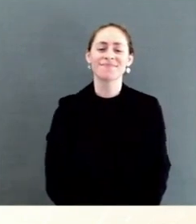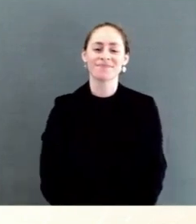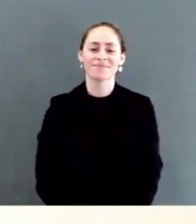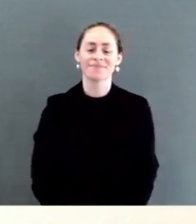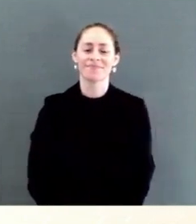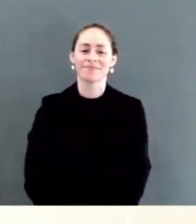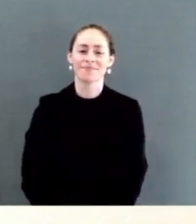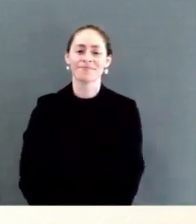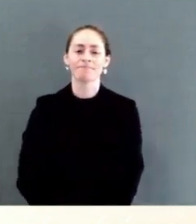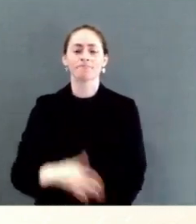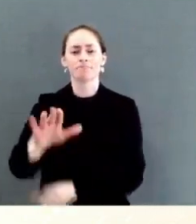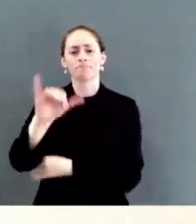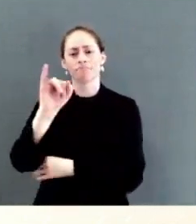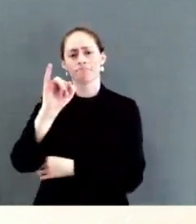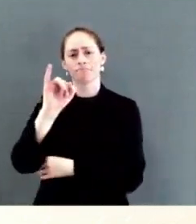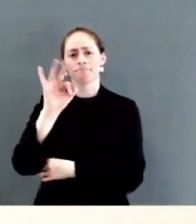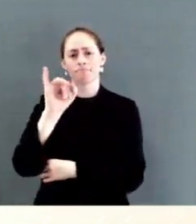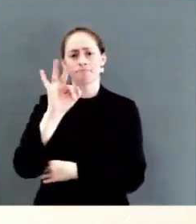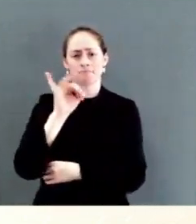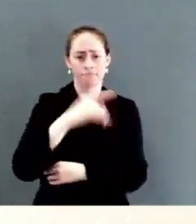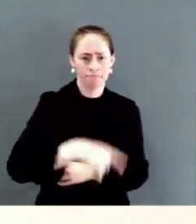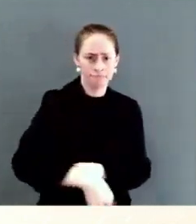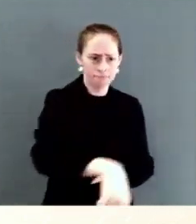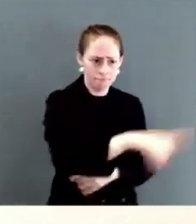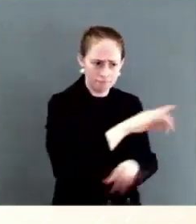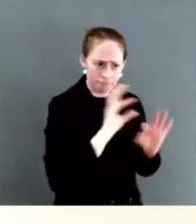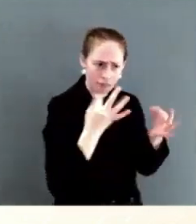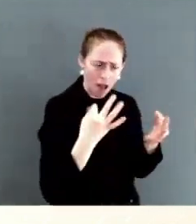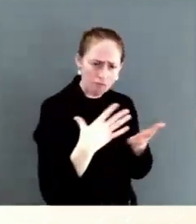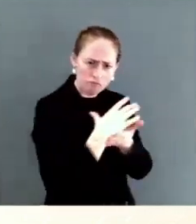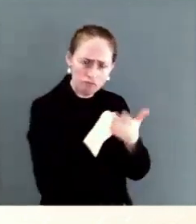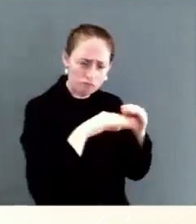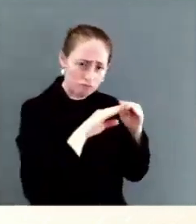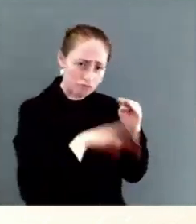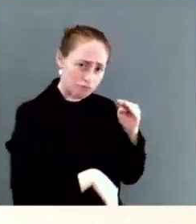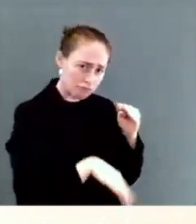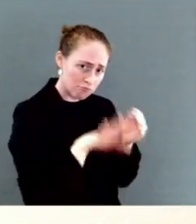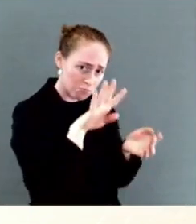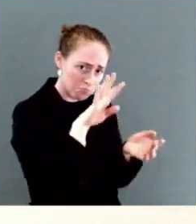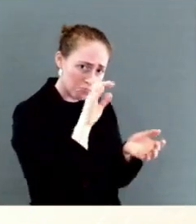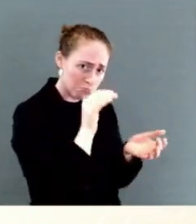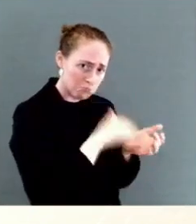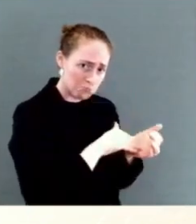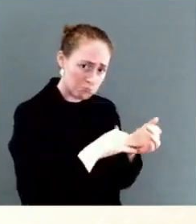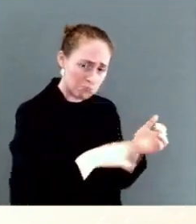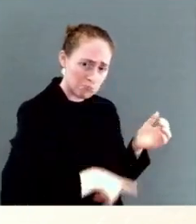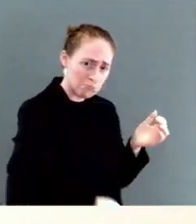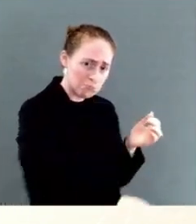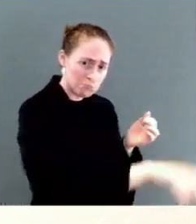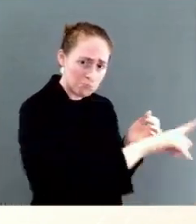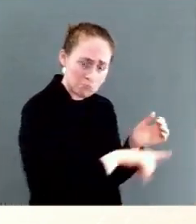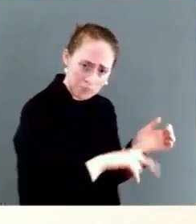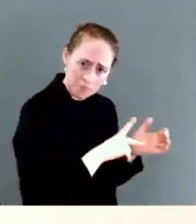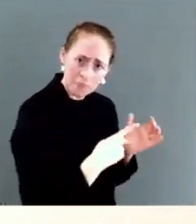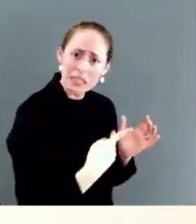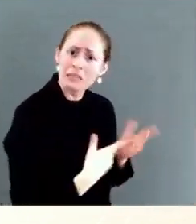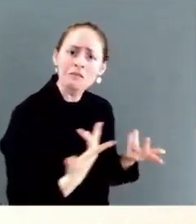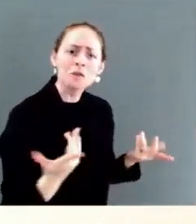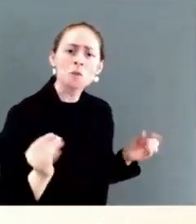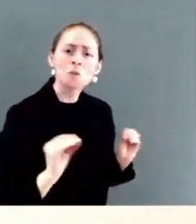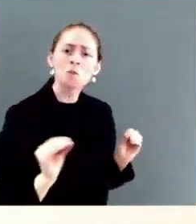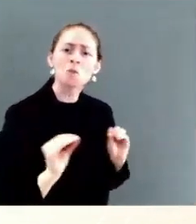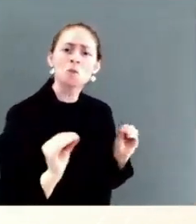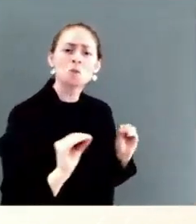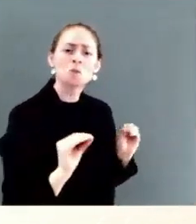ruling out any tax cuts for people making more than $400,000 a year? Ms. His bar continues to be